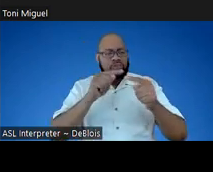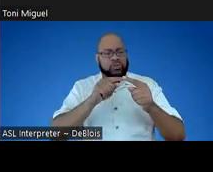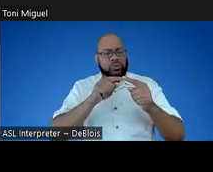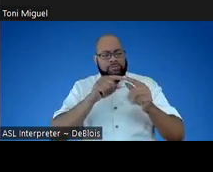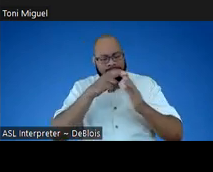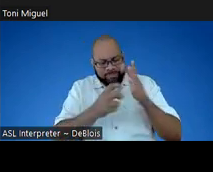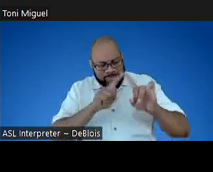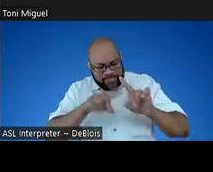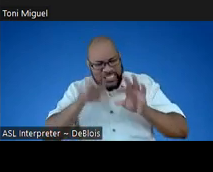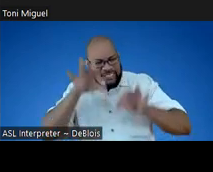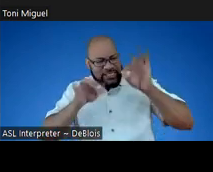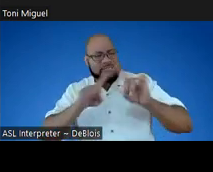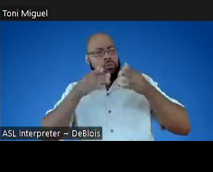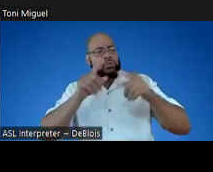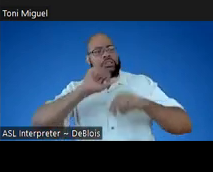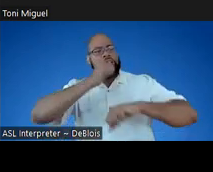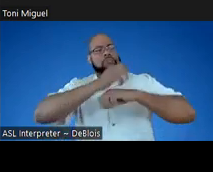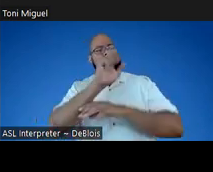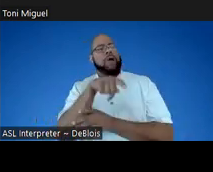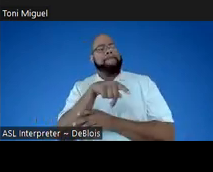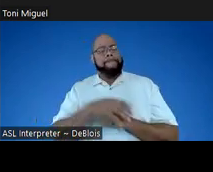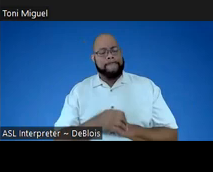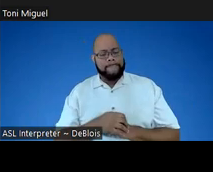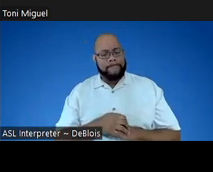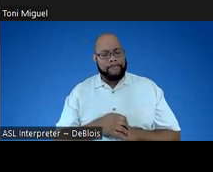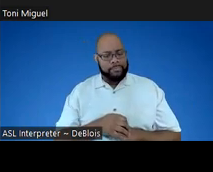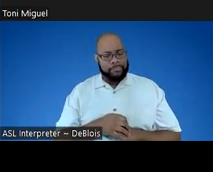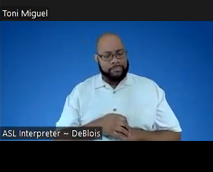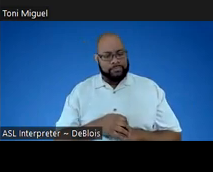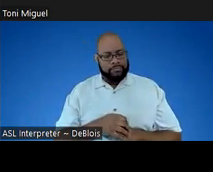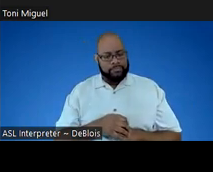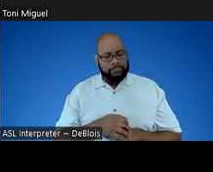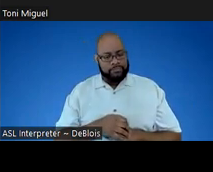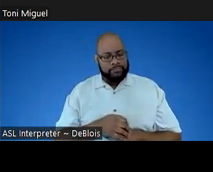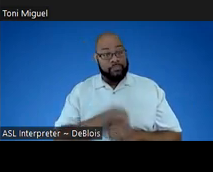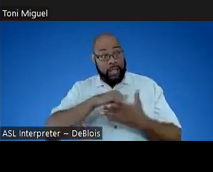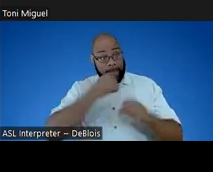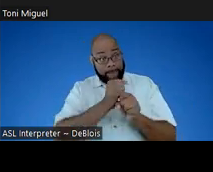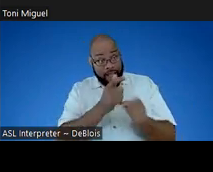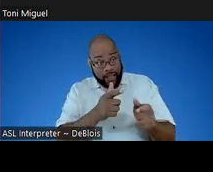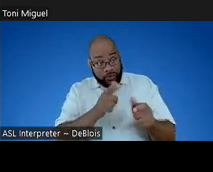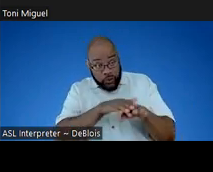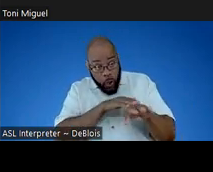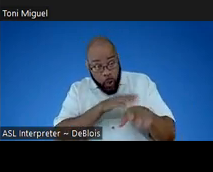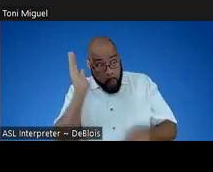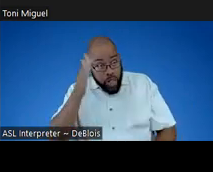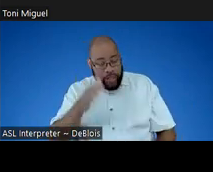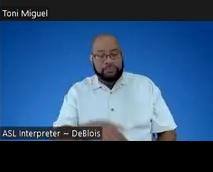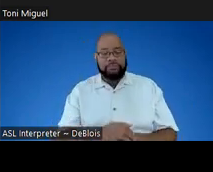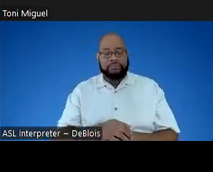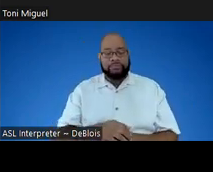guide different ways of setting up ramps. This one, it will make it go slower. This one will make it go slower? slow? Yeah, because you have